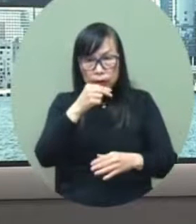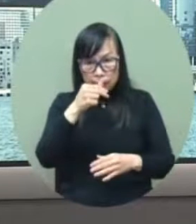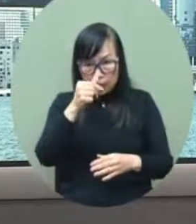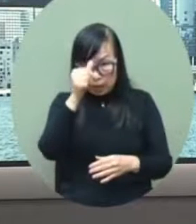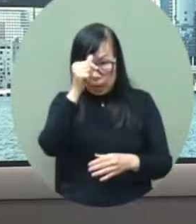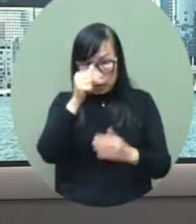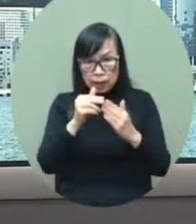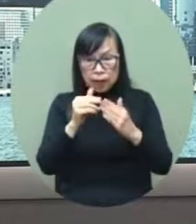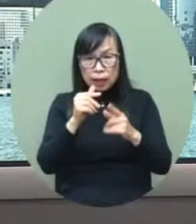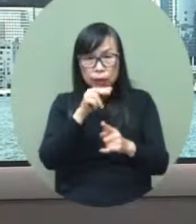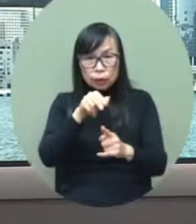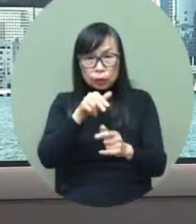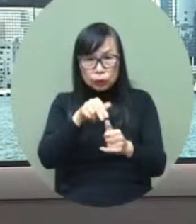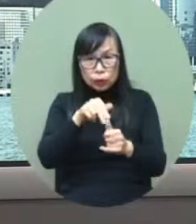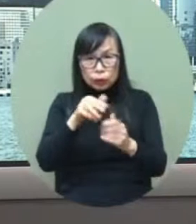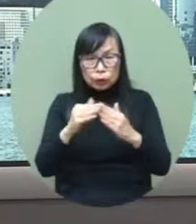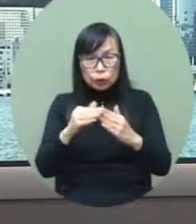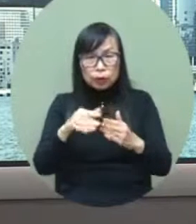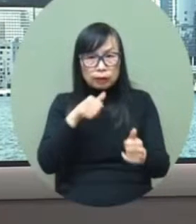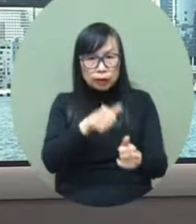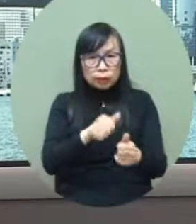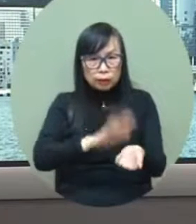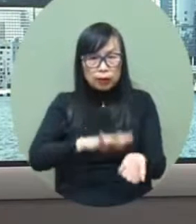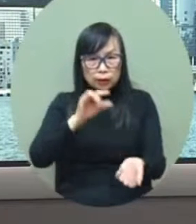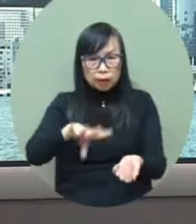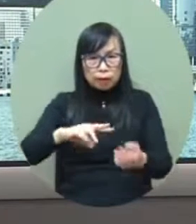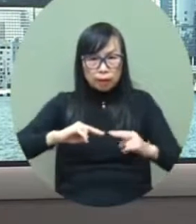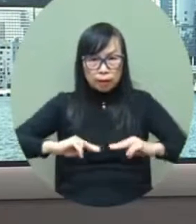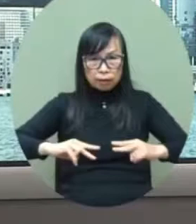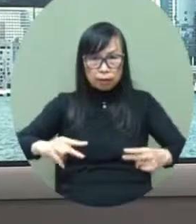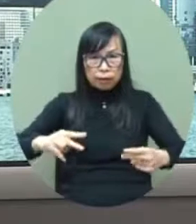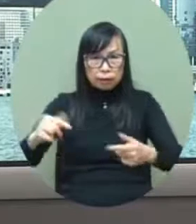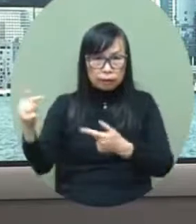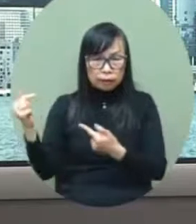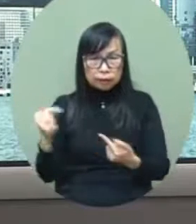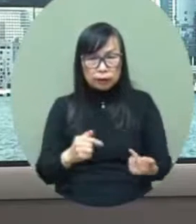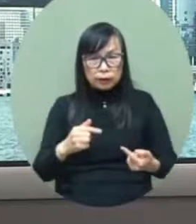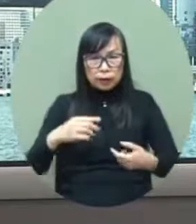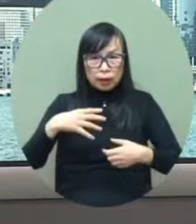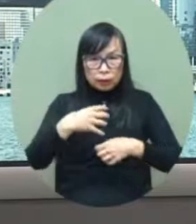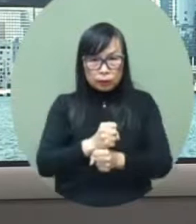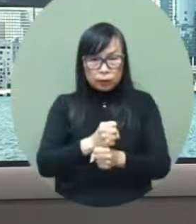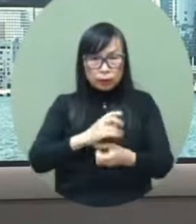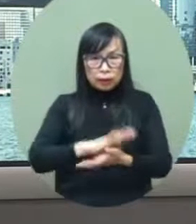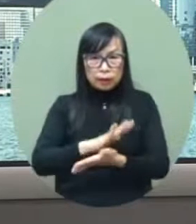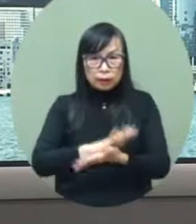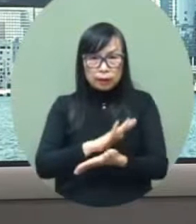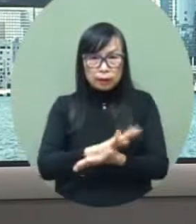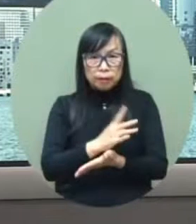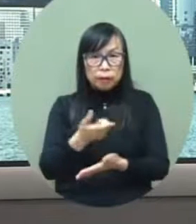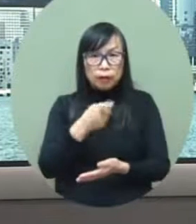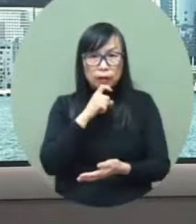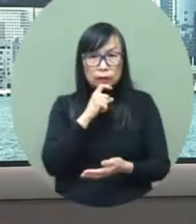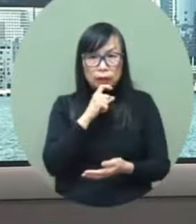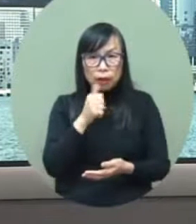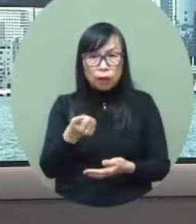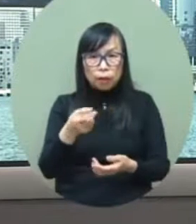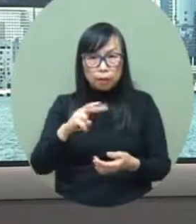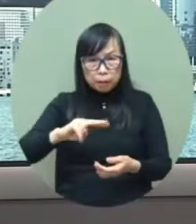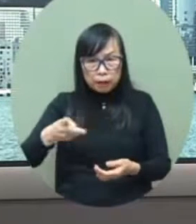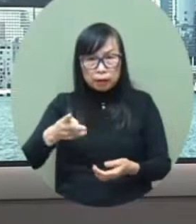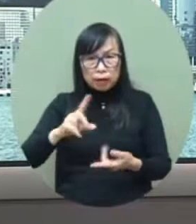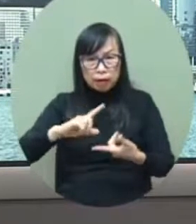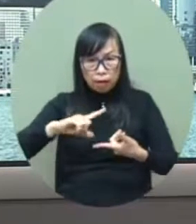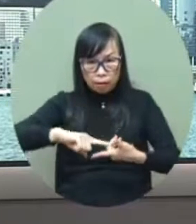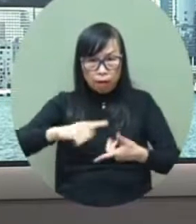the labor and welfare bureau and the health hospital authority will keep uh taking store of experience